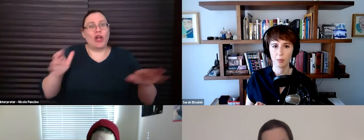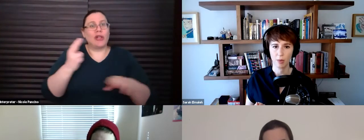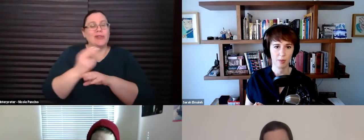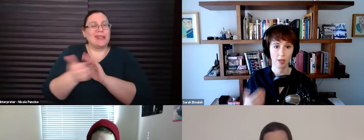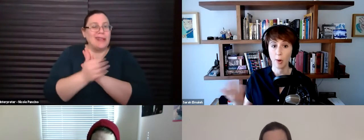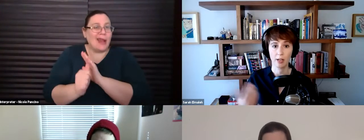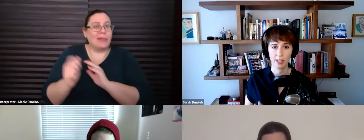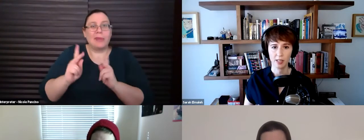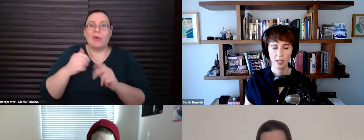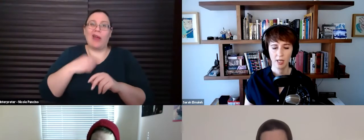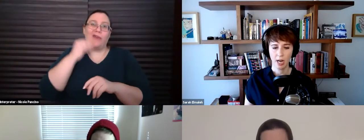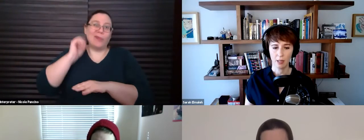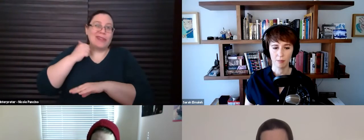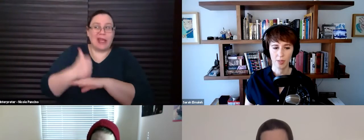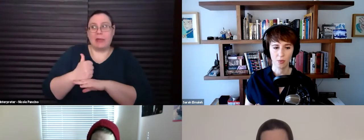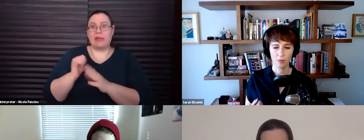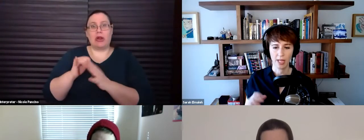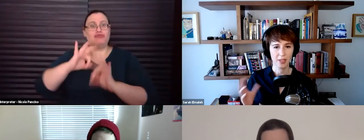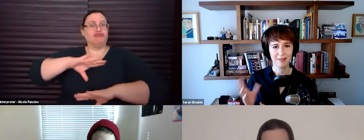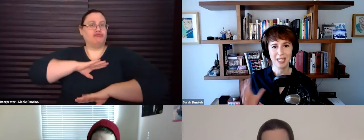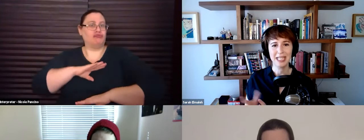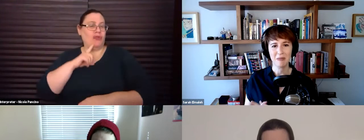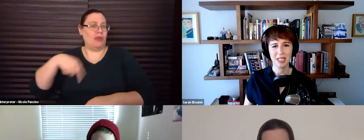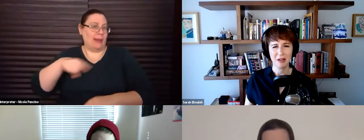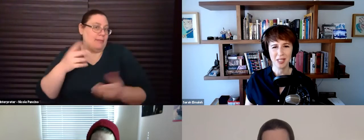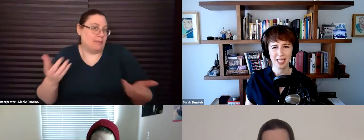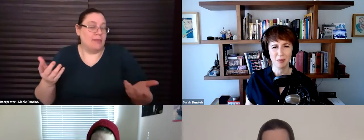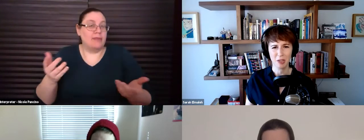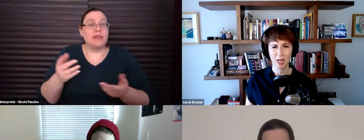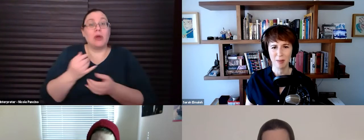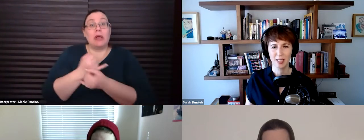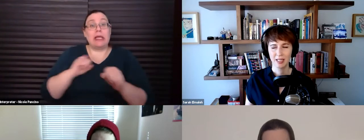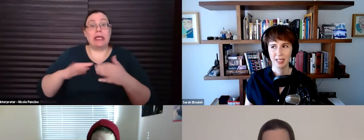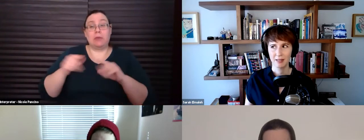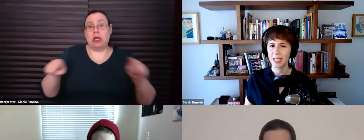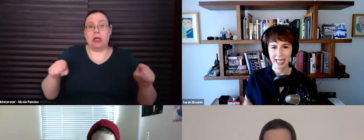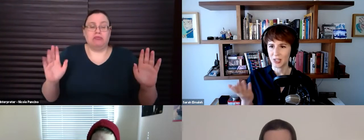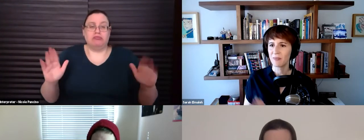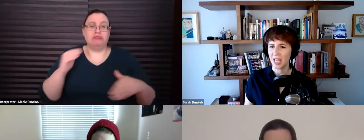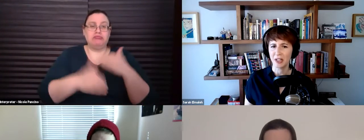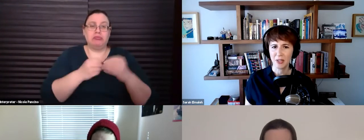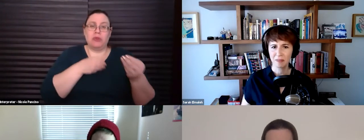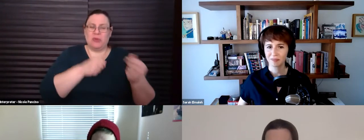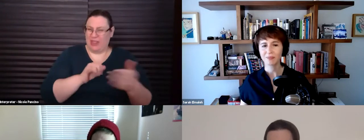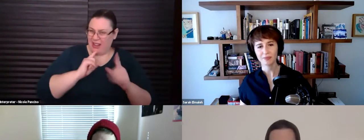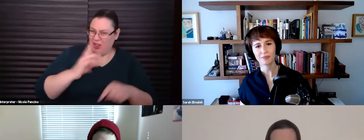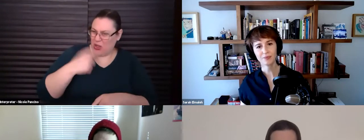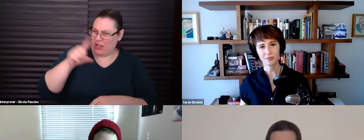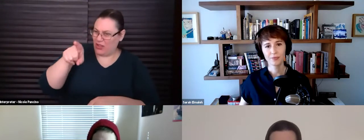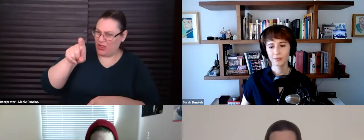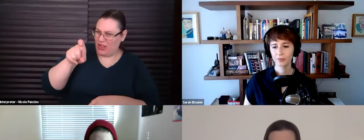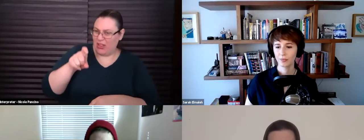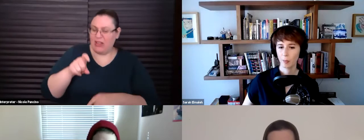setups that are up to their par at least. Um, so I don't think the indie community noticed it as much, perhaps. Cool. answer your question? Yeah, no, that's